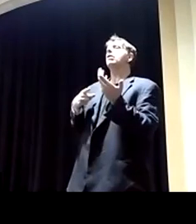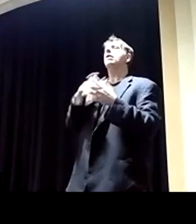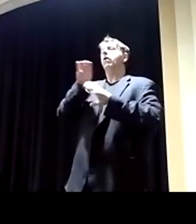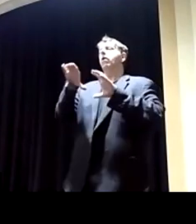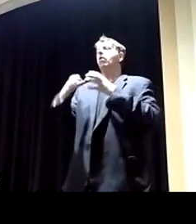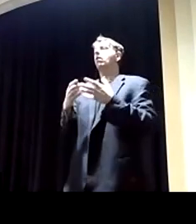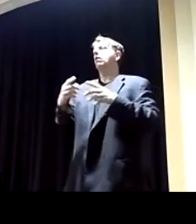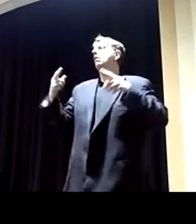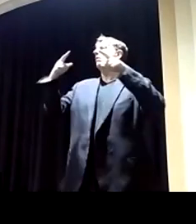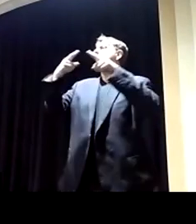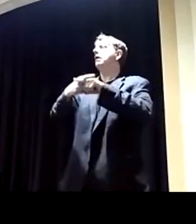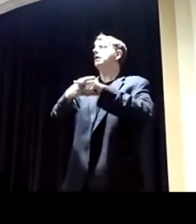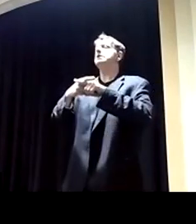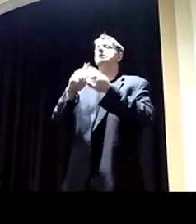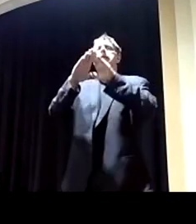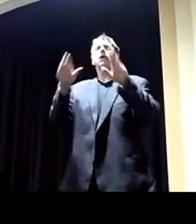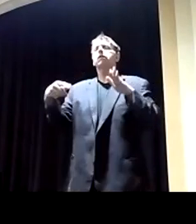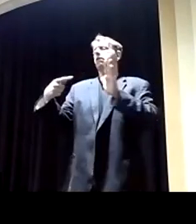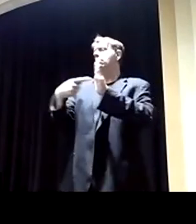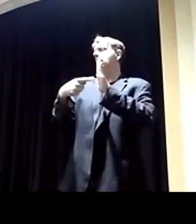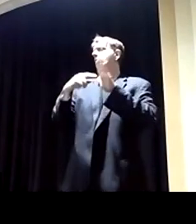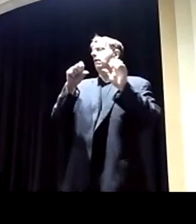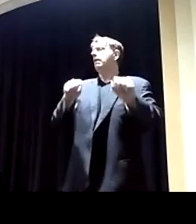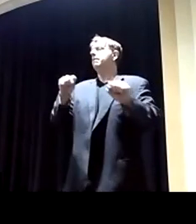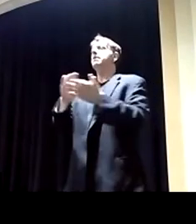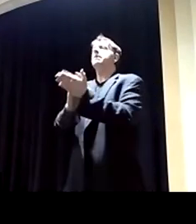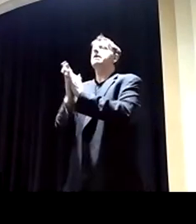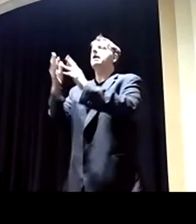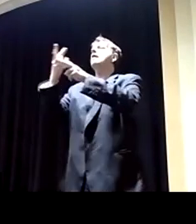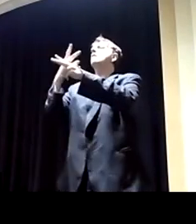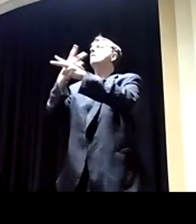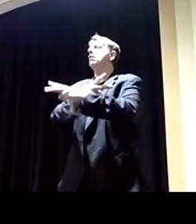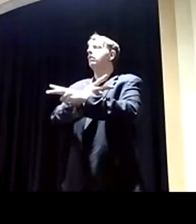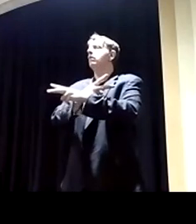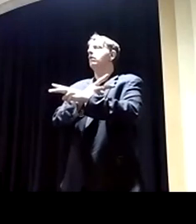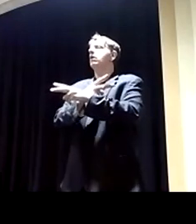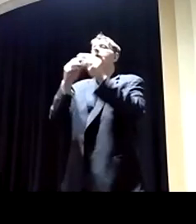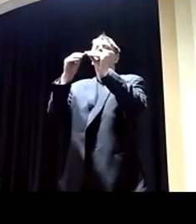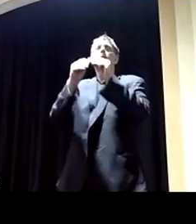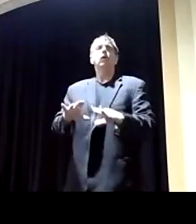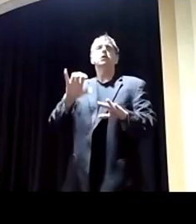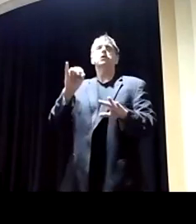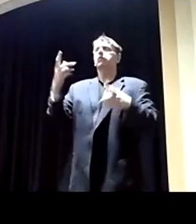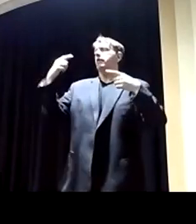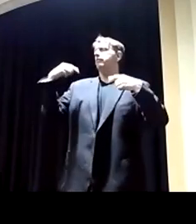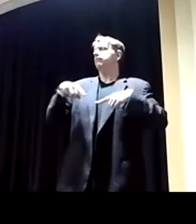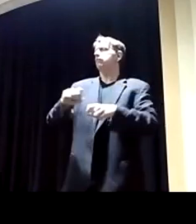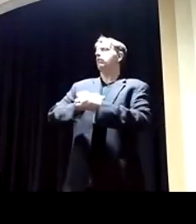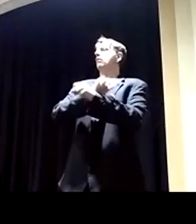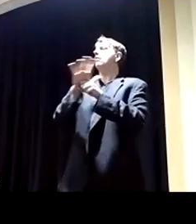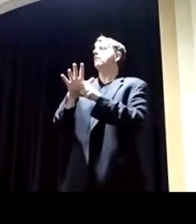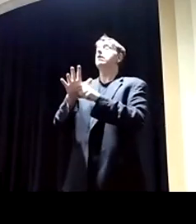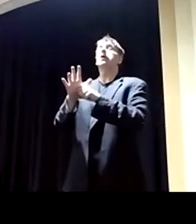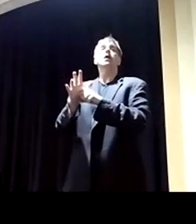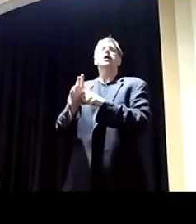crisis in affordability of housing has gotten even worse in with the loss of jobs over the pandemic. The